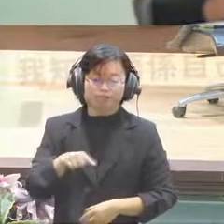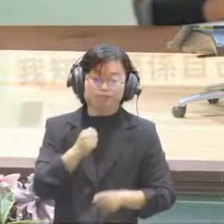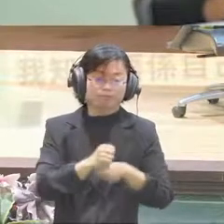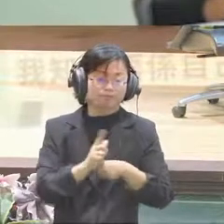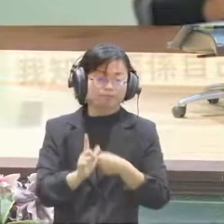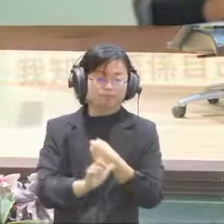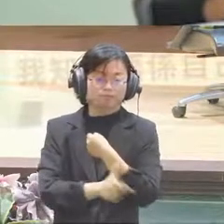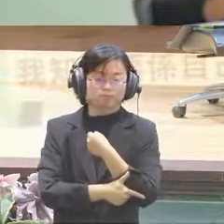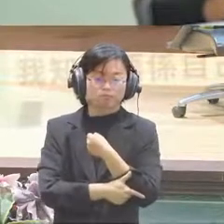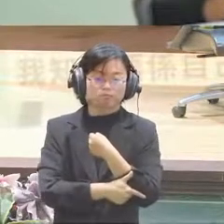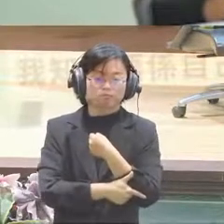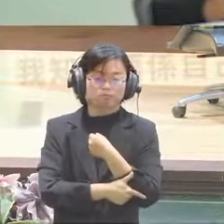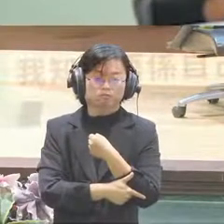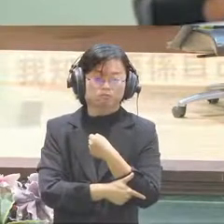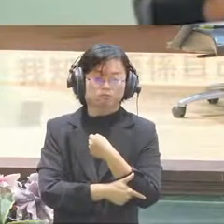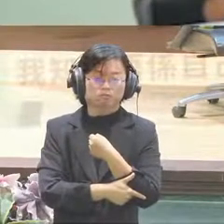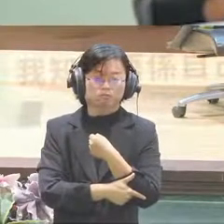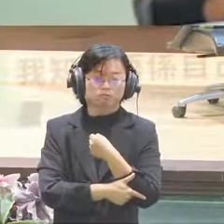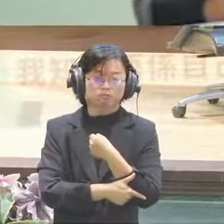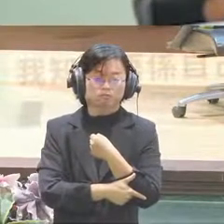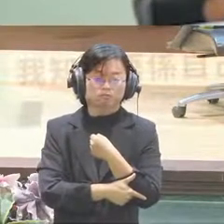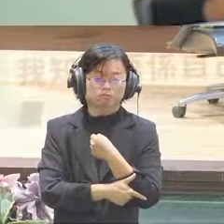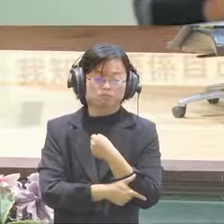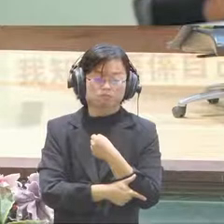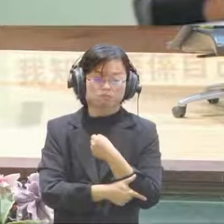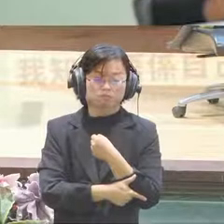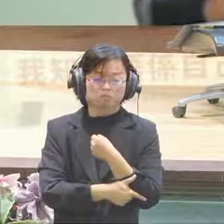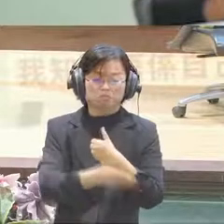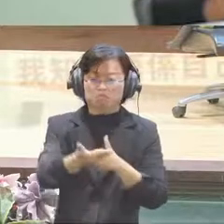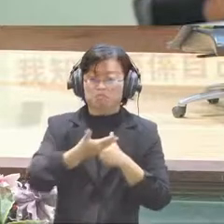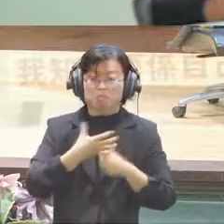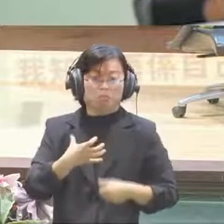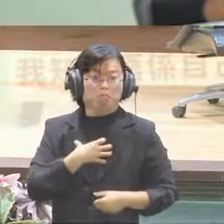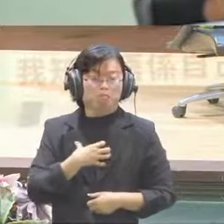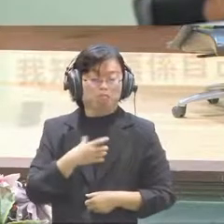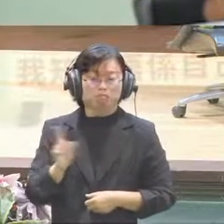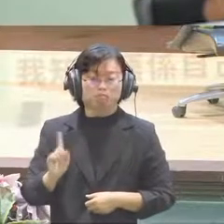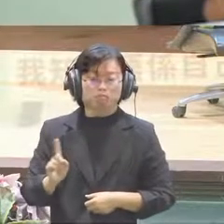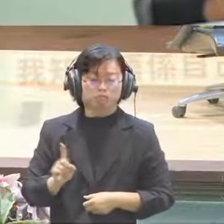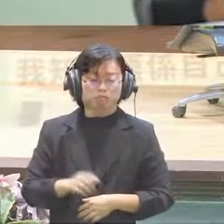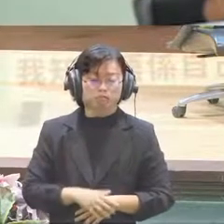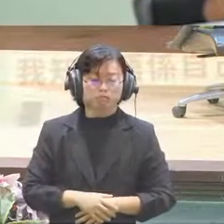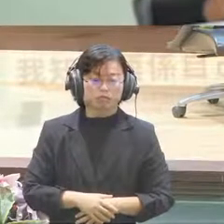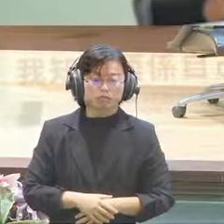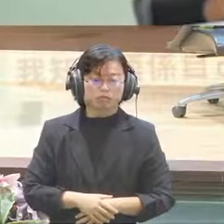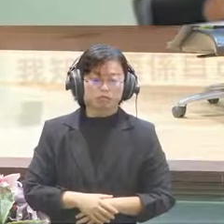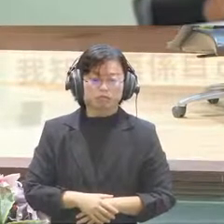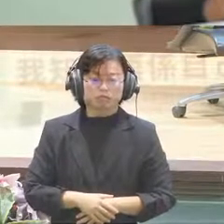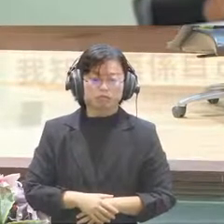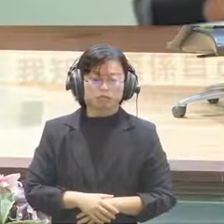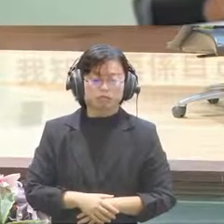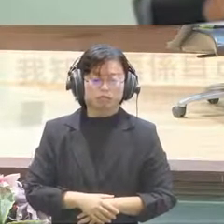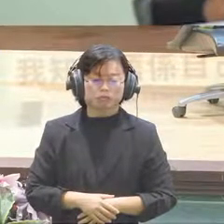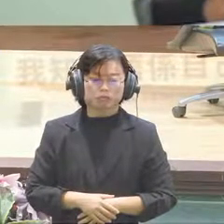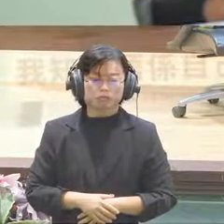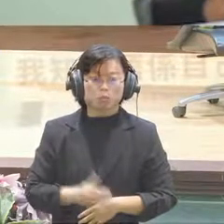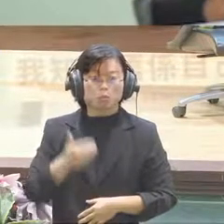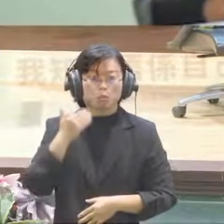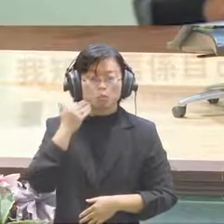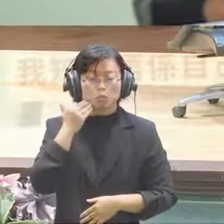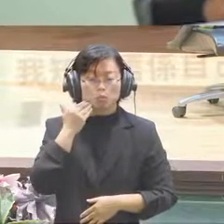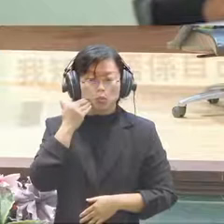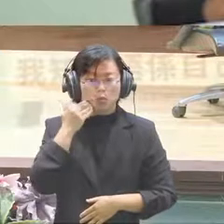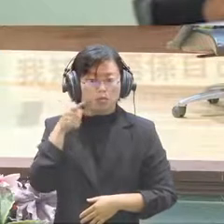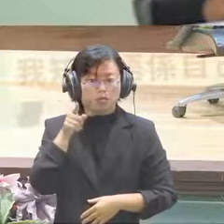when you're checking your research when you use government data. Because